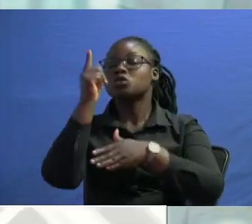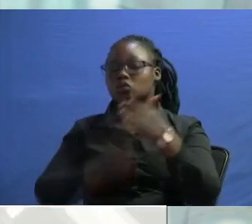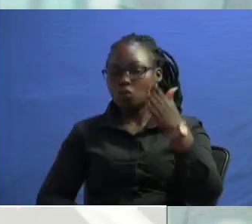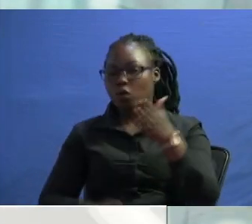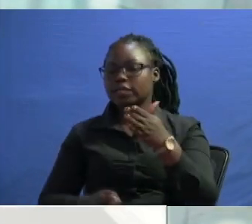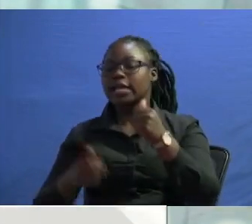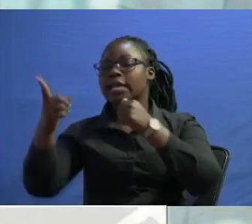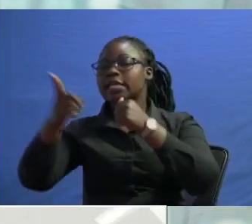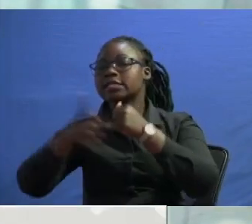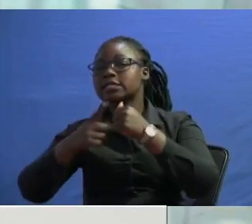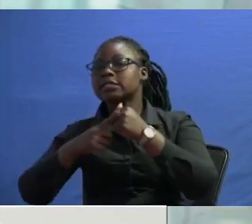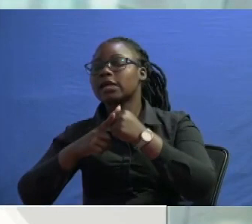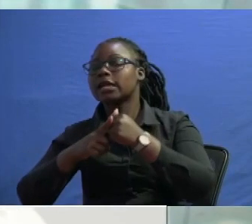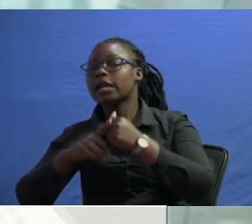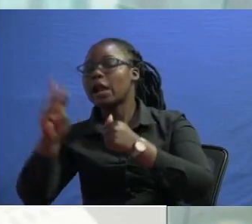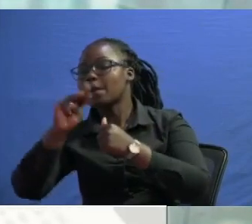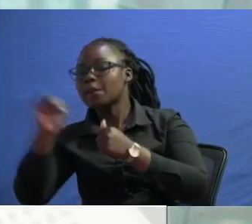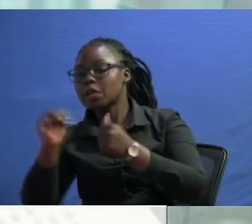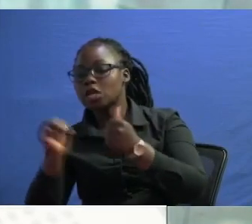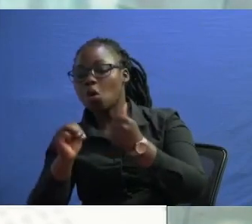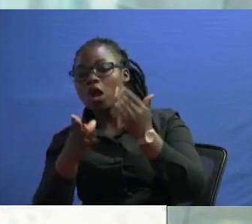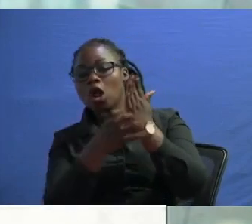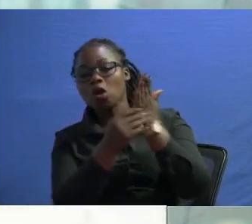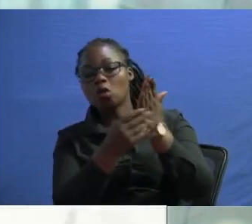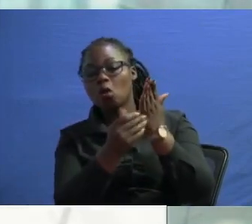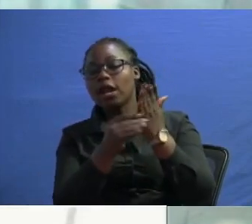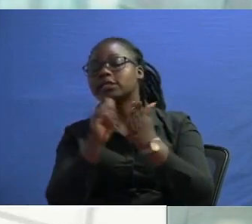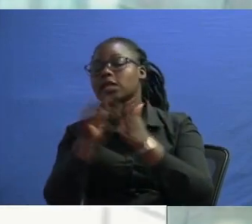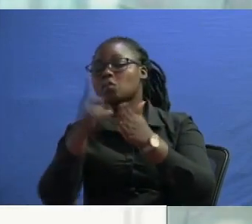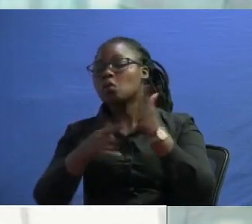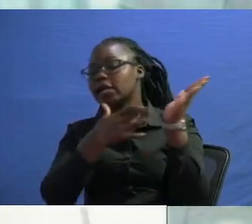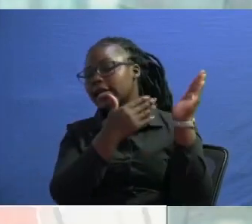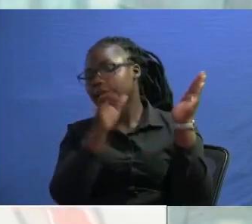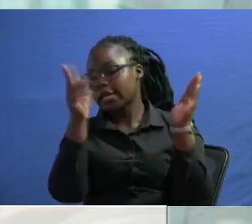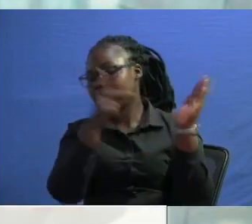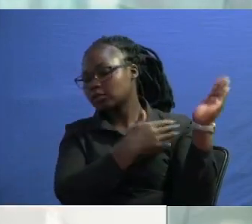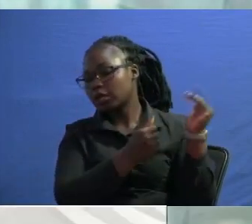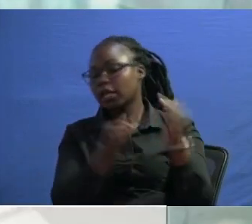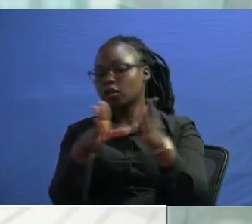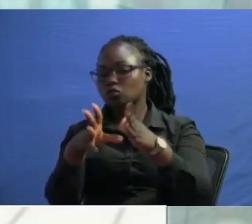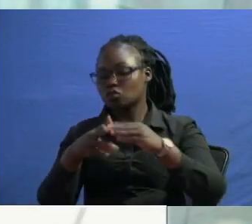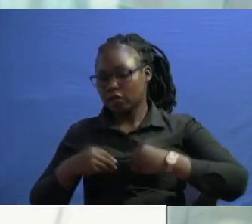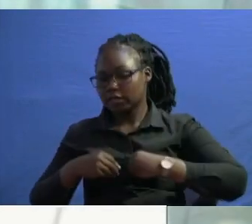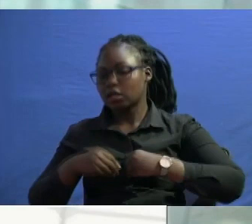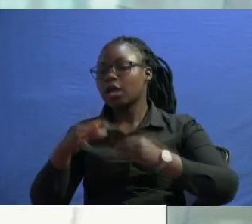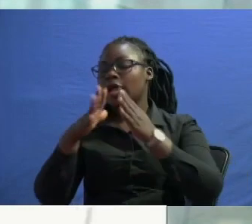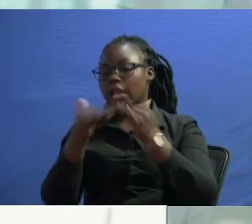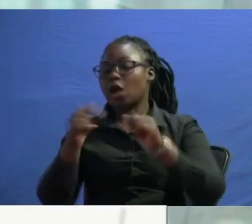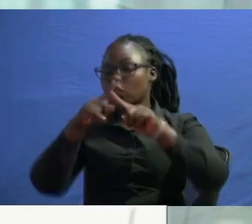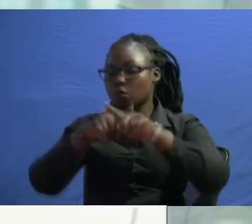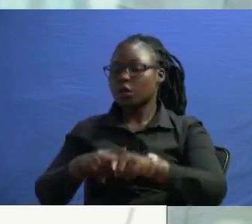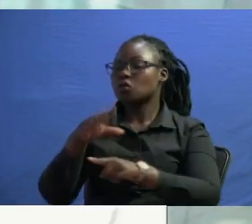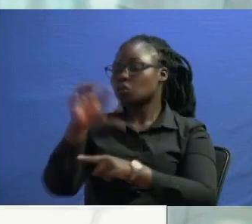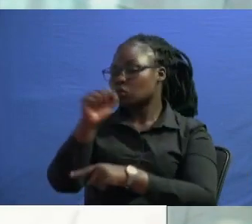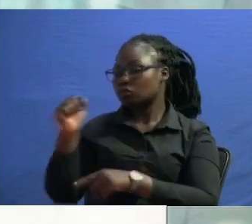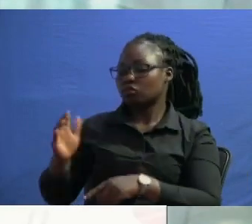dollars and you know that is what kenya was expecting to receive and according to the minister uh kindiki the